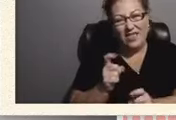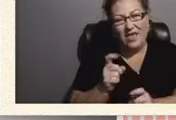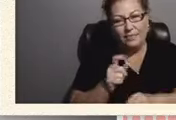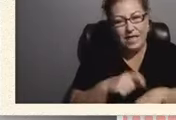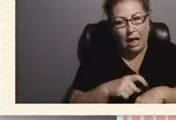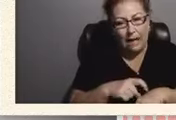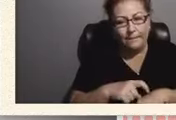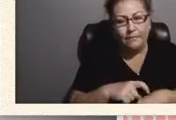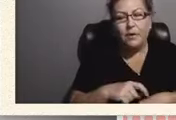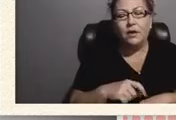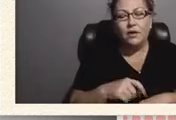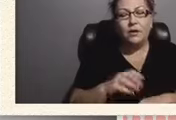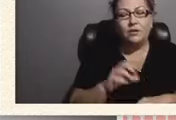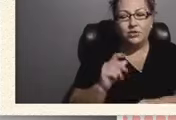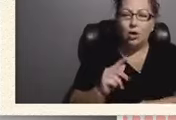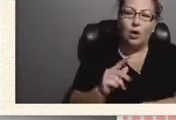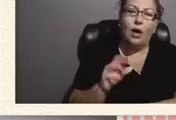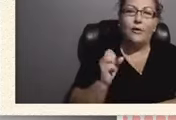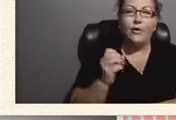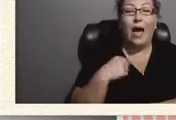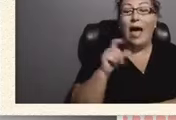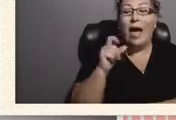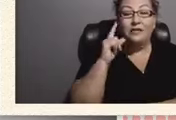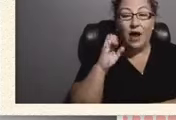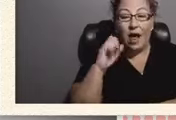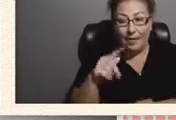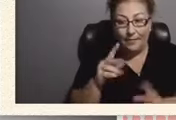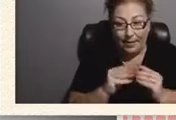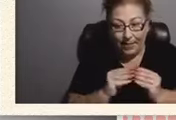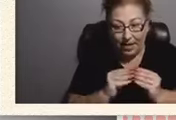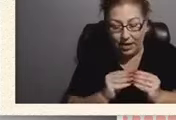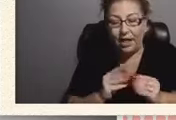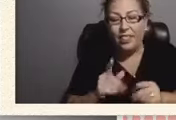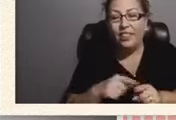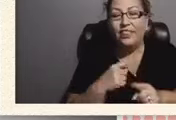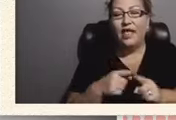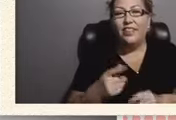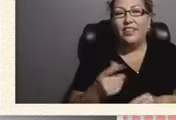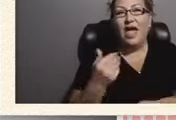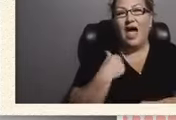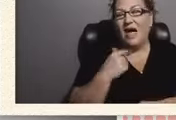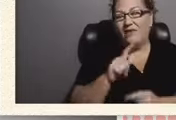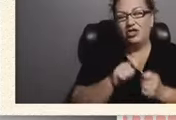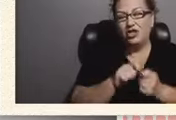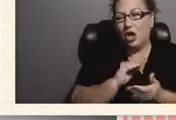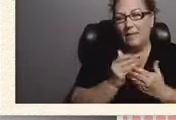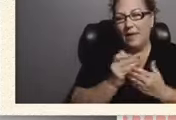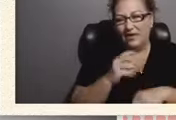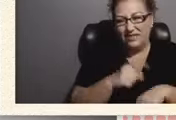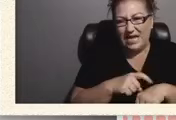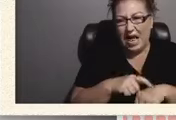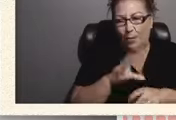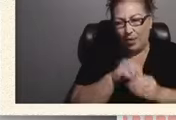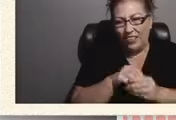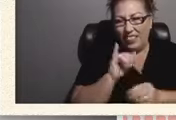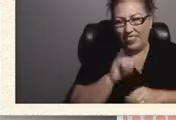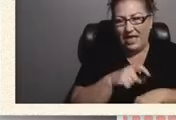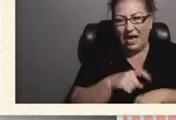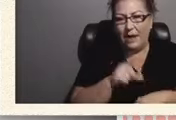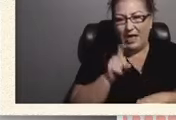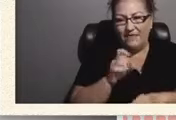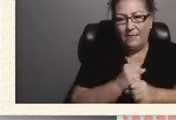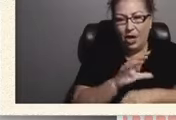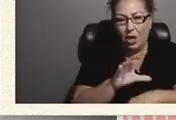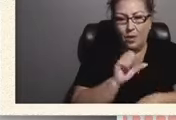Okay. So I asked for an IEP meeting and then they have a certain amount of time in which, in which they have to make an appointment and give you a